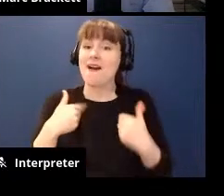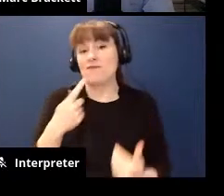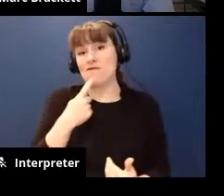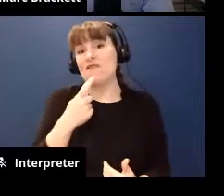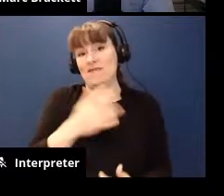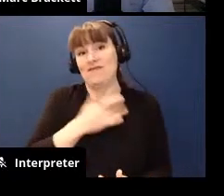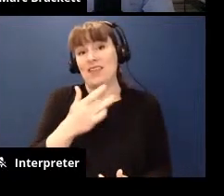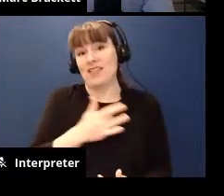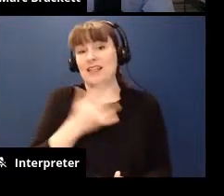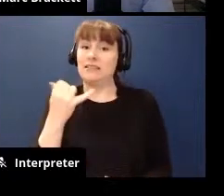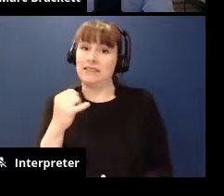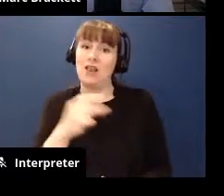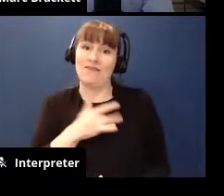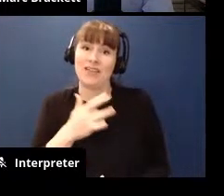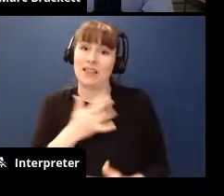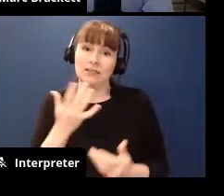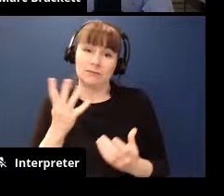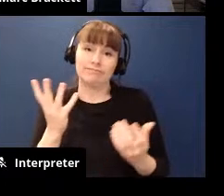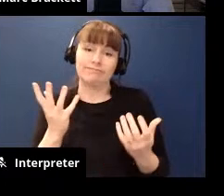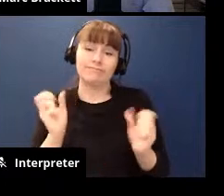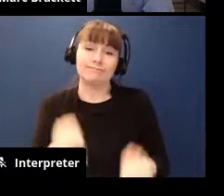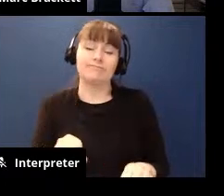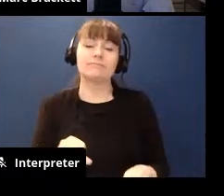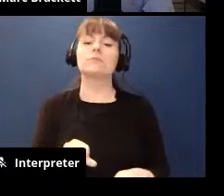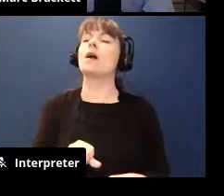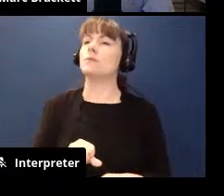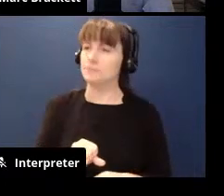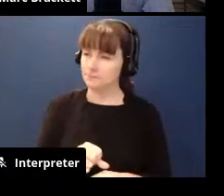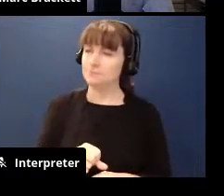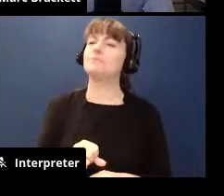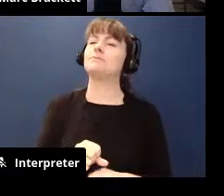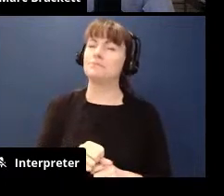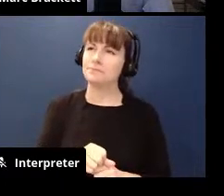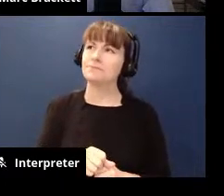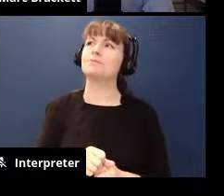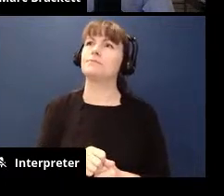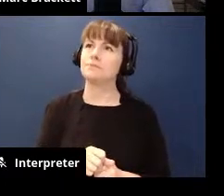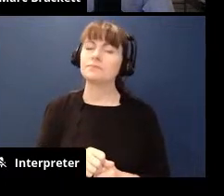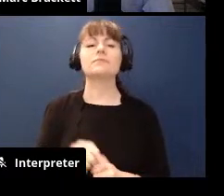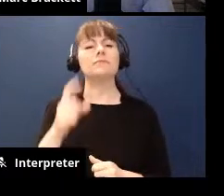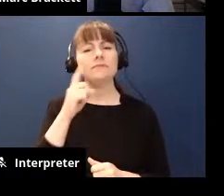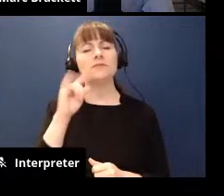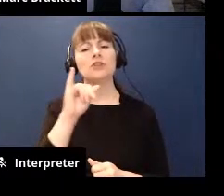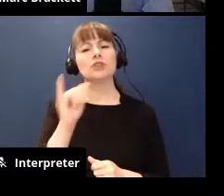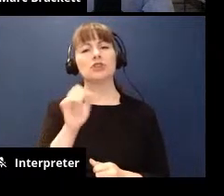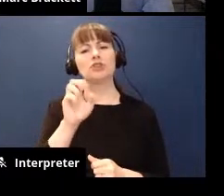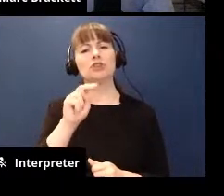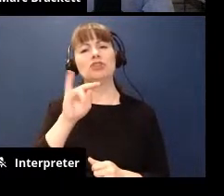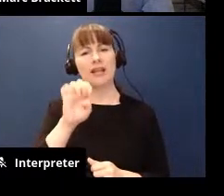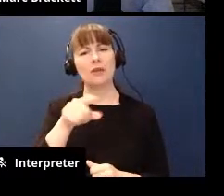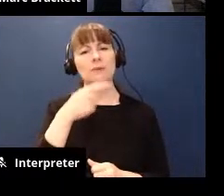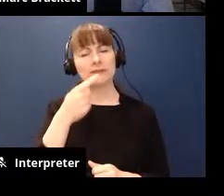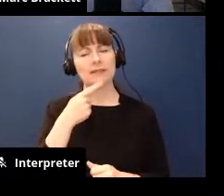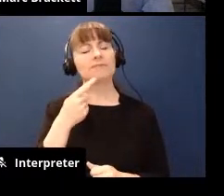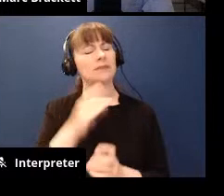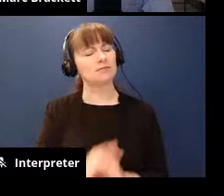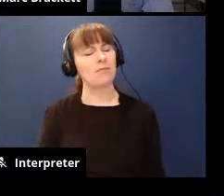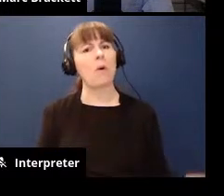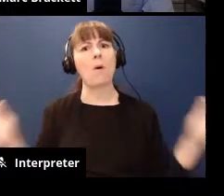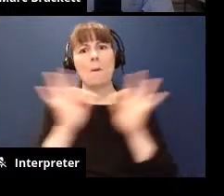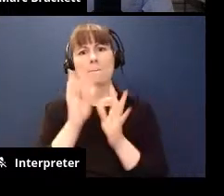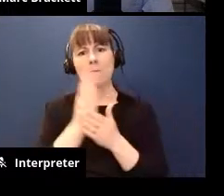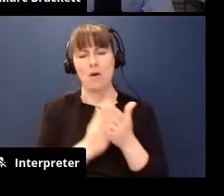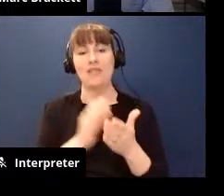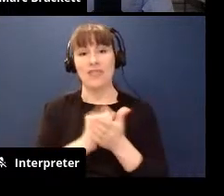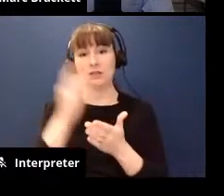and the relevant so i think jenny that what you brought up is like a critical piece you know it's why my